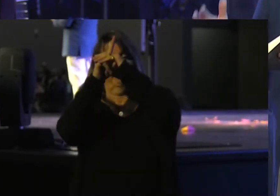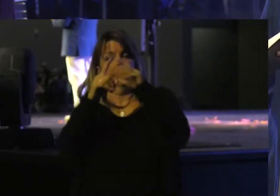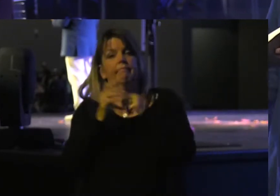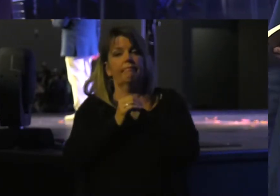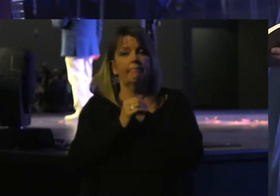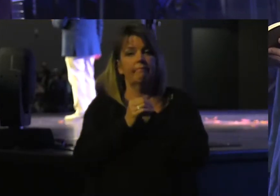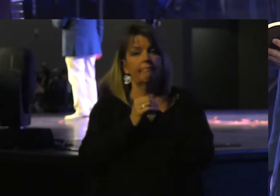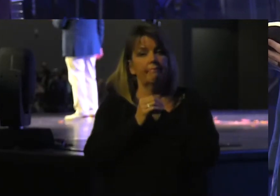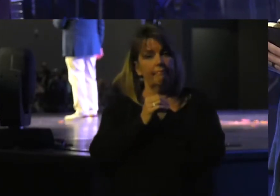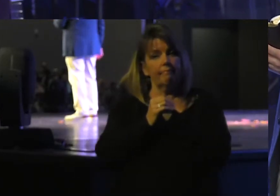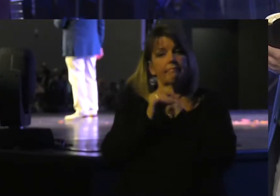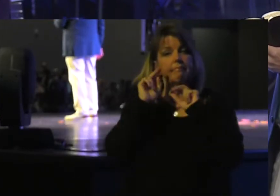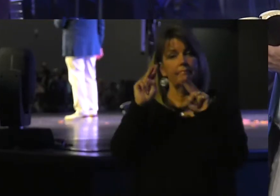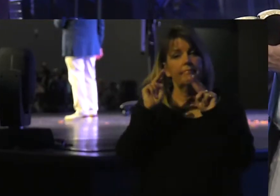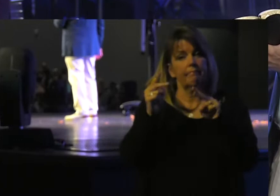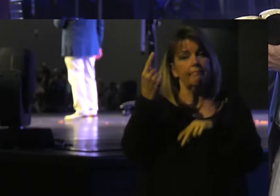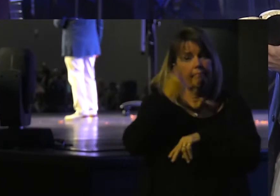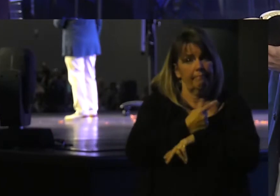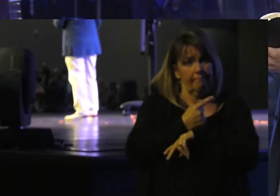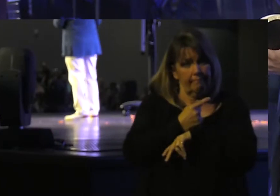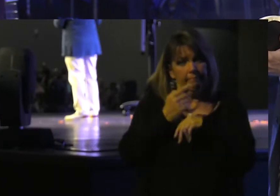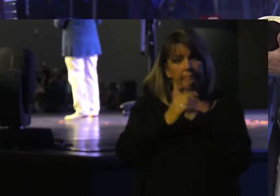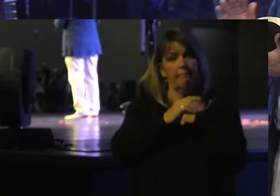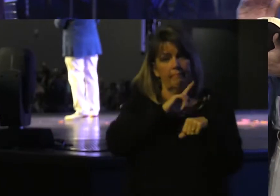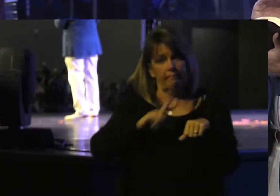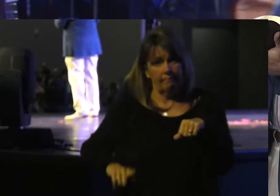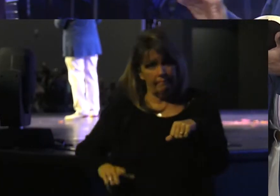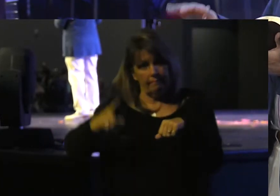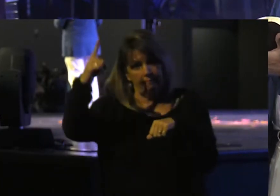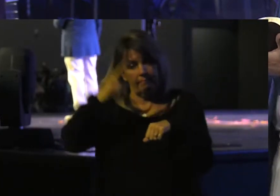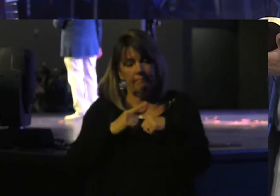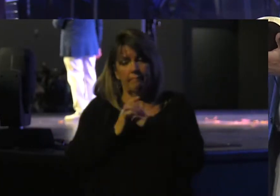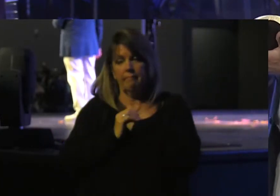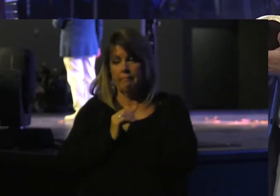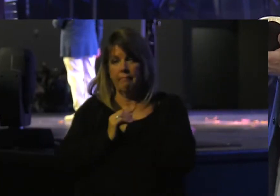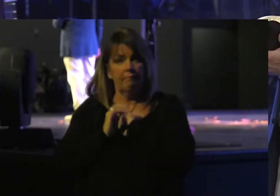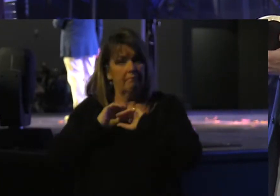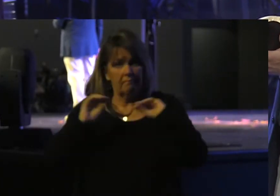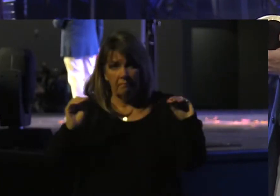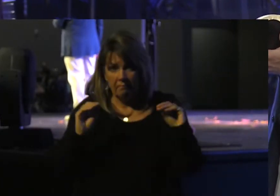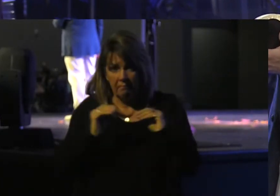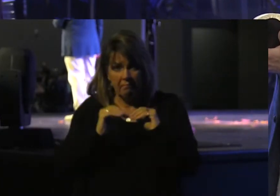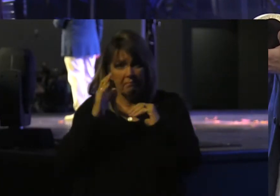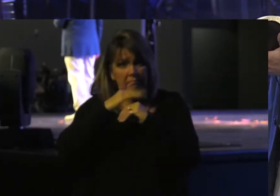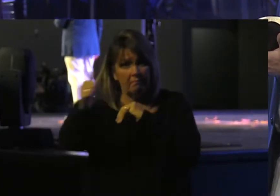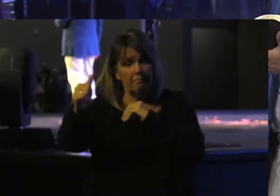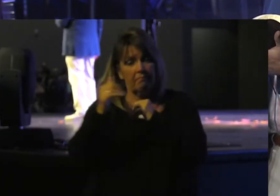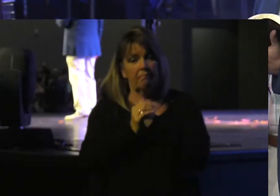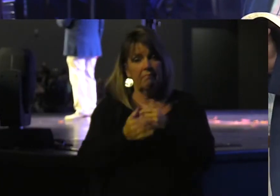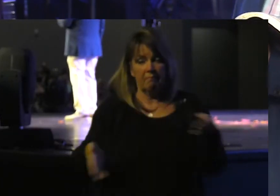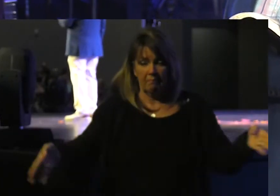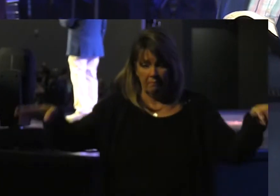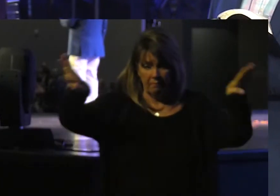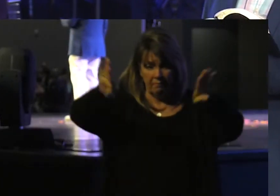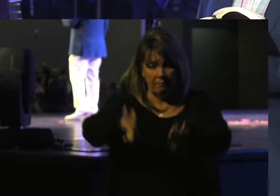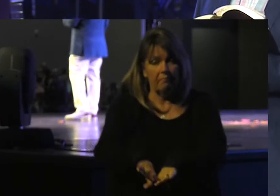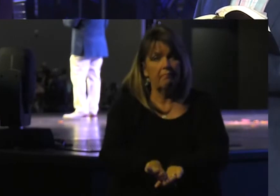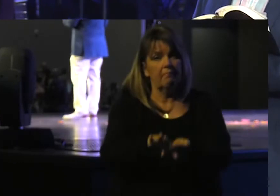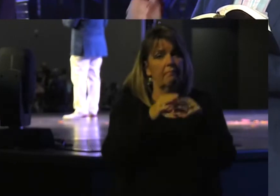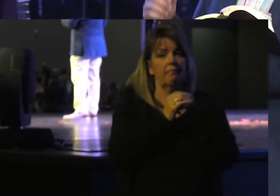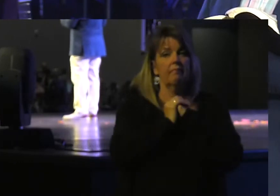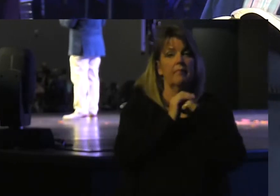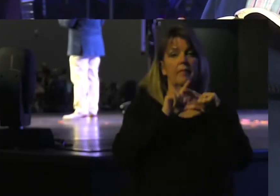behold, the days are coming, Declares the Lord, verse 6, When this place shall be no more called Topheth, Or the valley of the son of Hinnom,